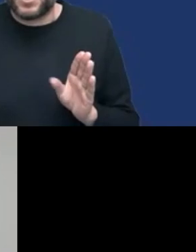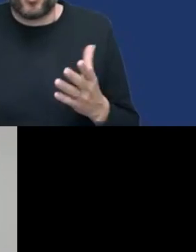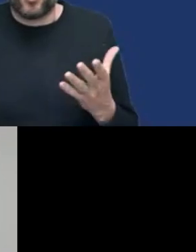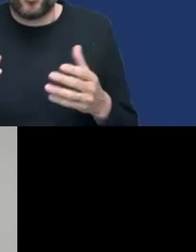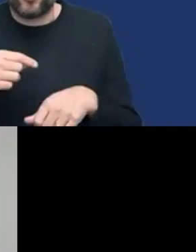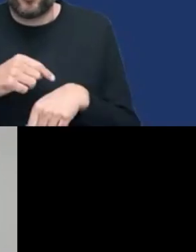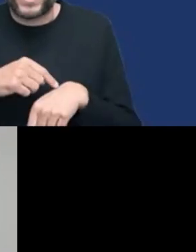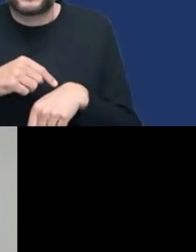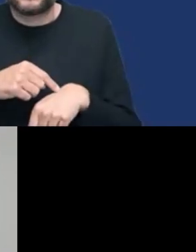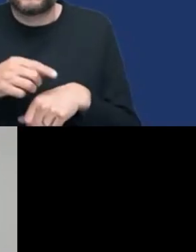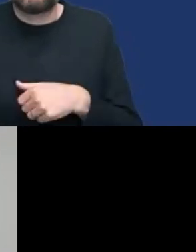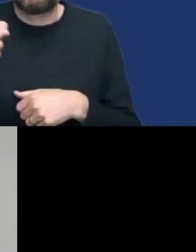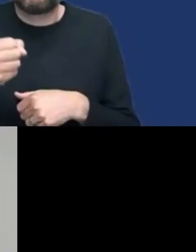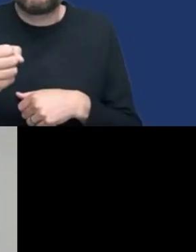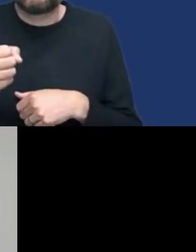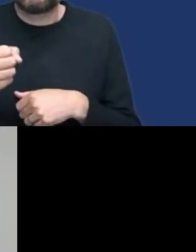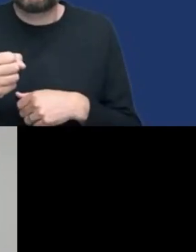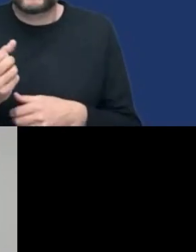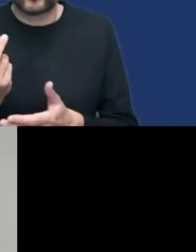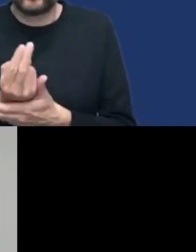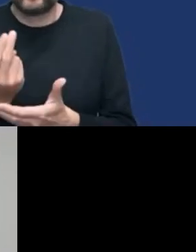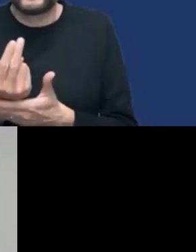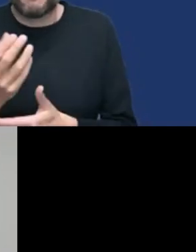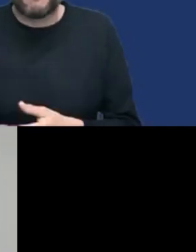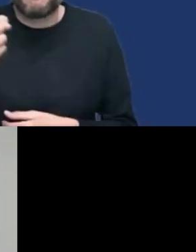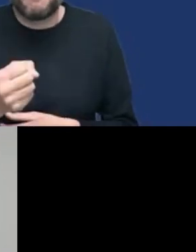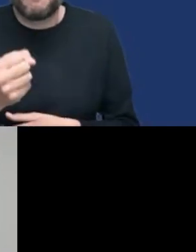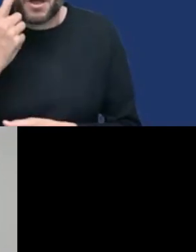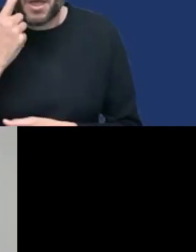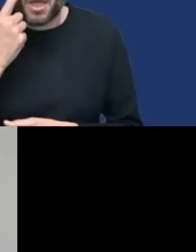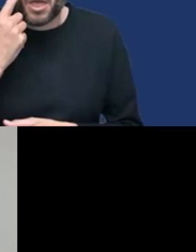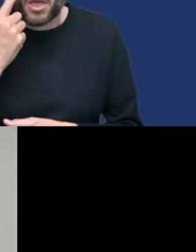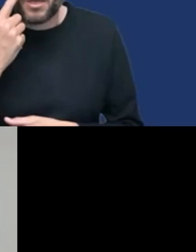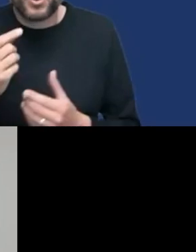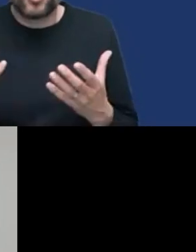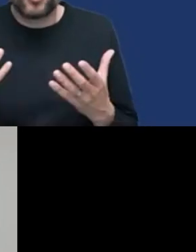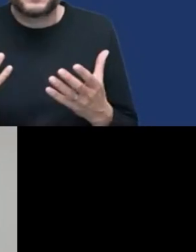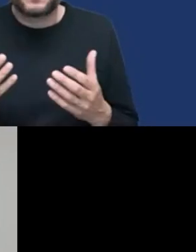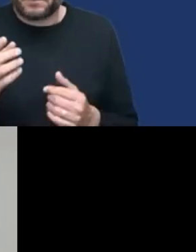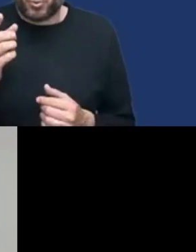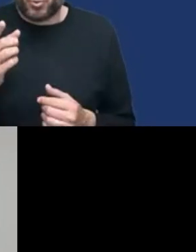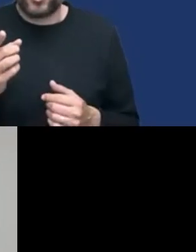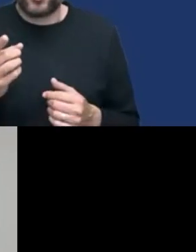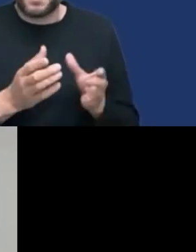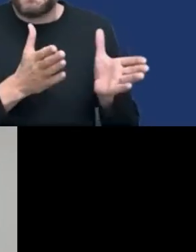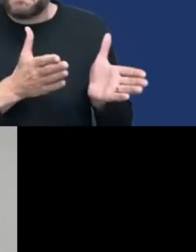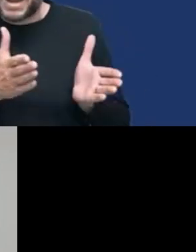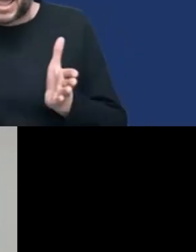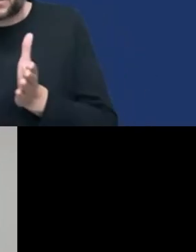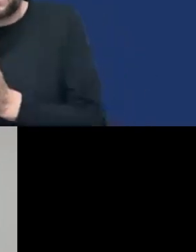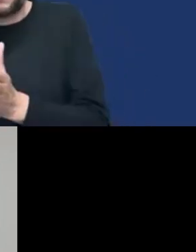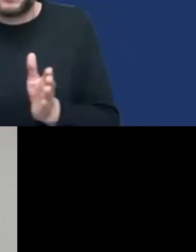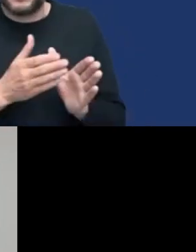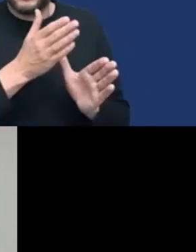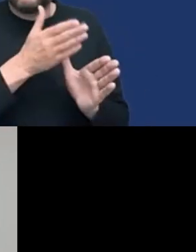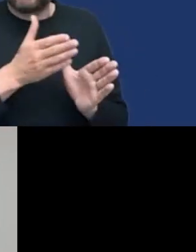you sketched. If it's possible to comment on that, you